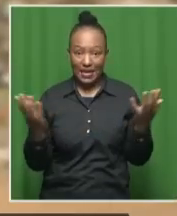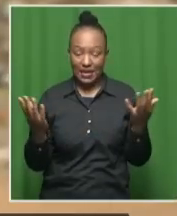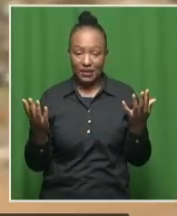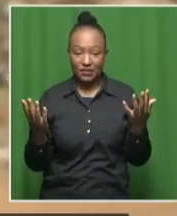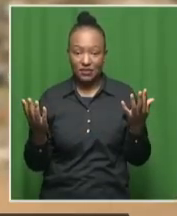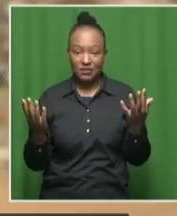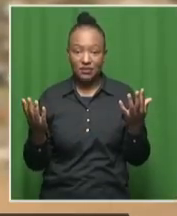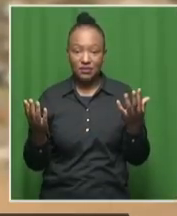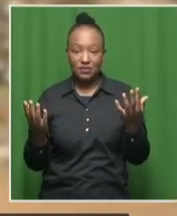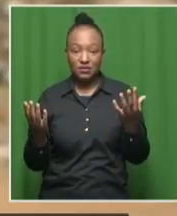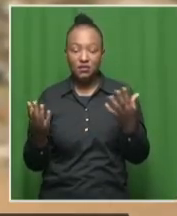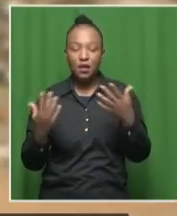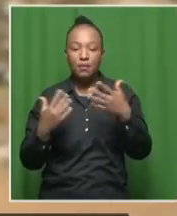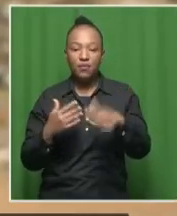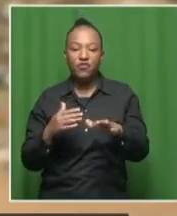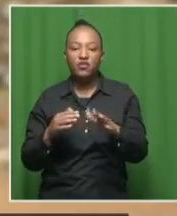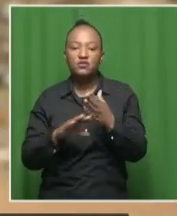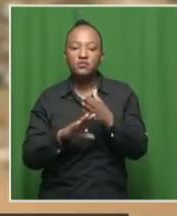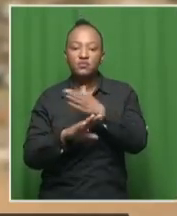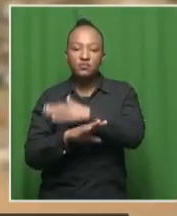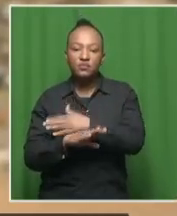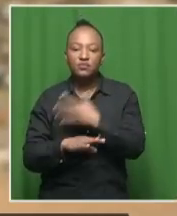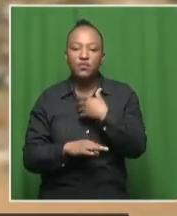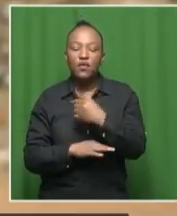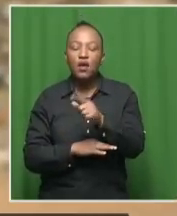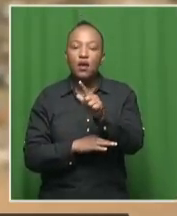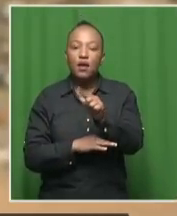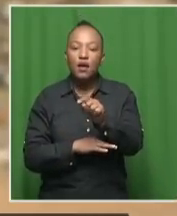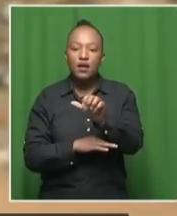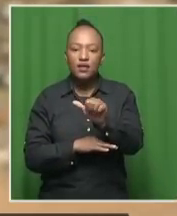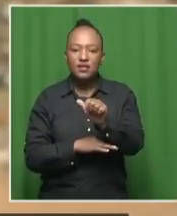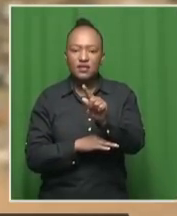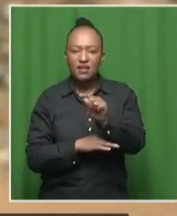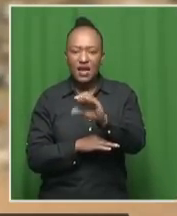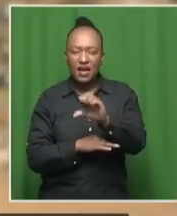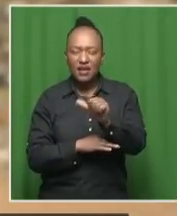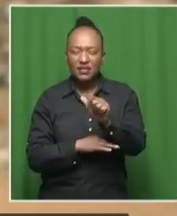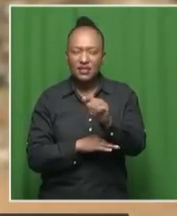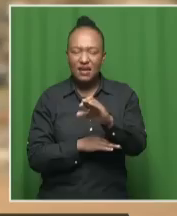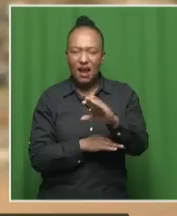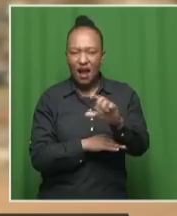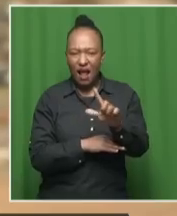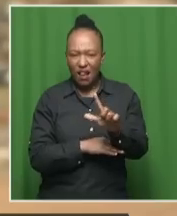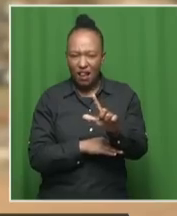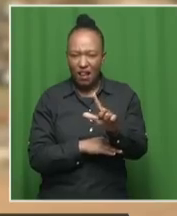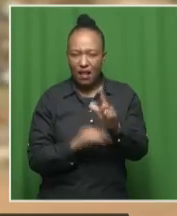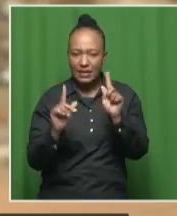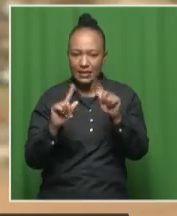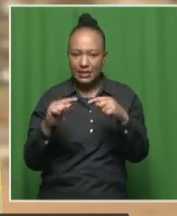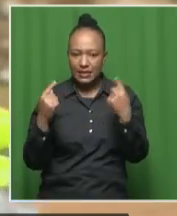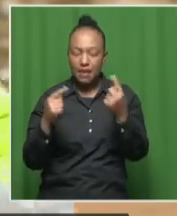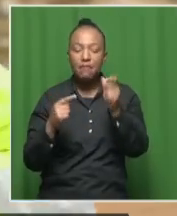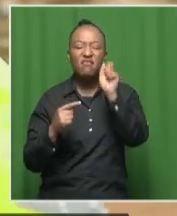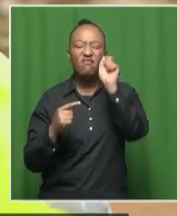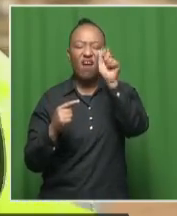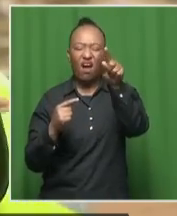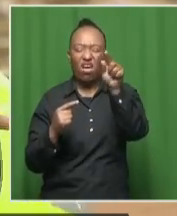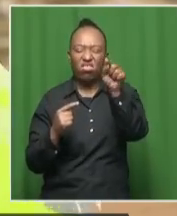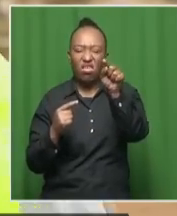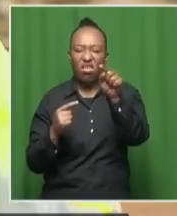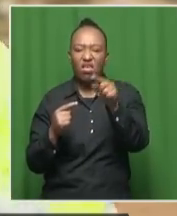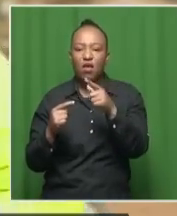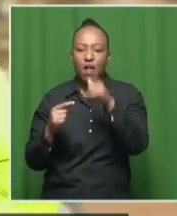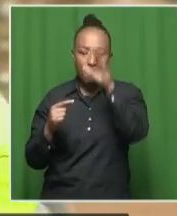I spoke earlier about the tactical response team. They are further down. And then there's quite a huge police